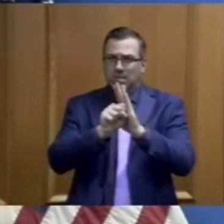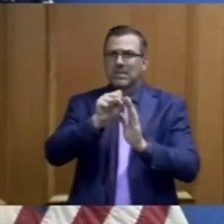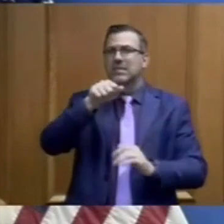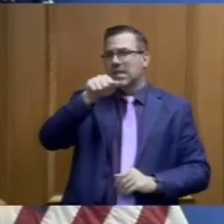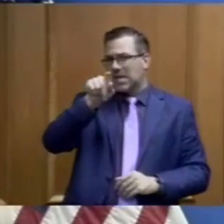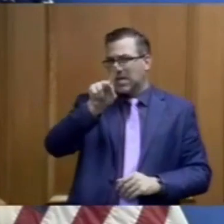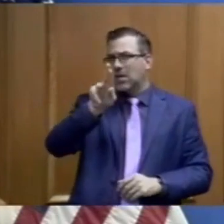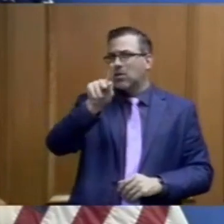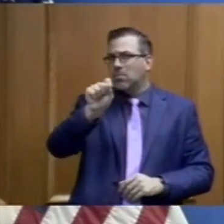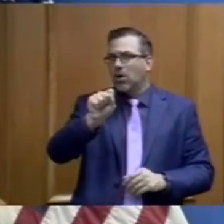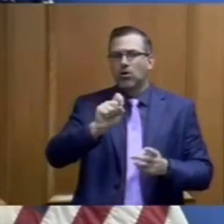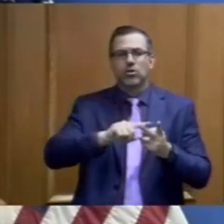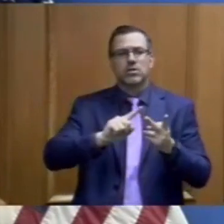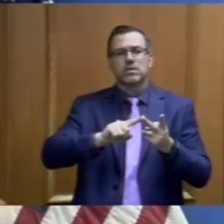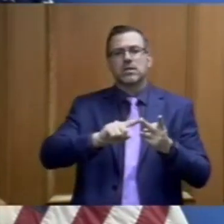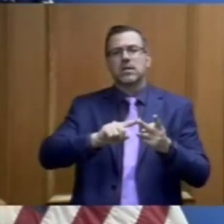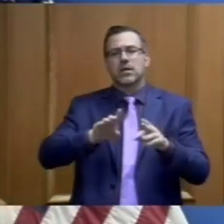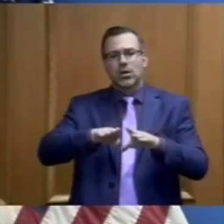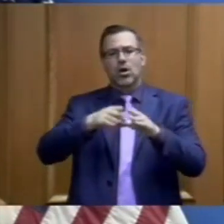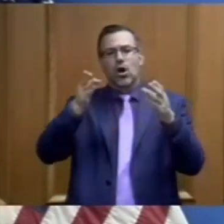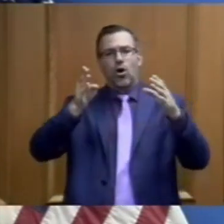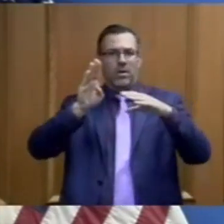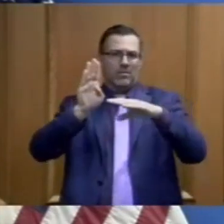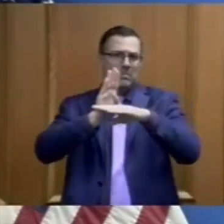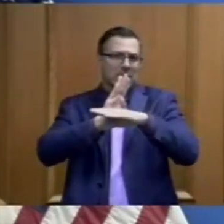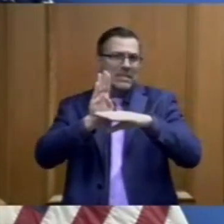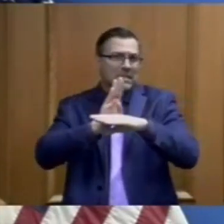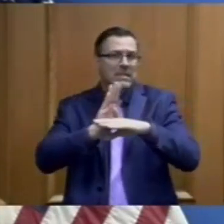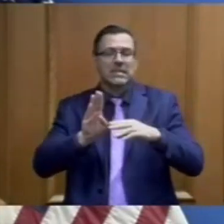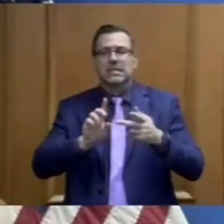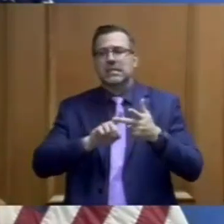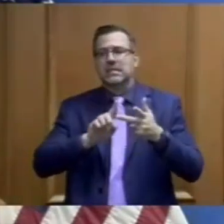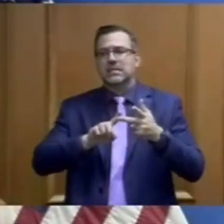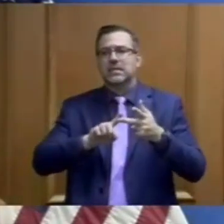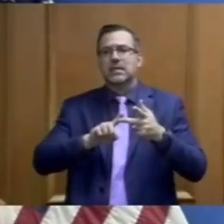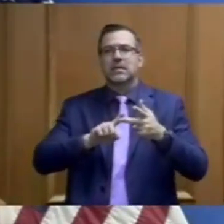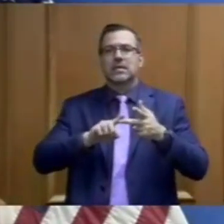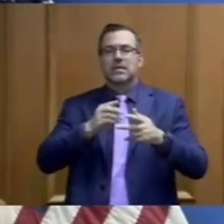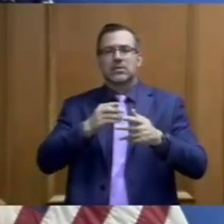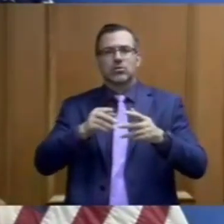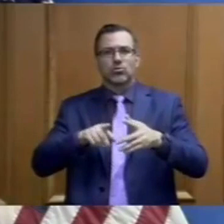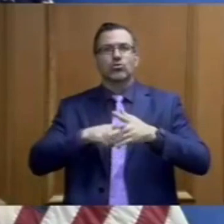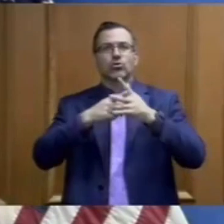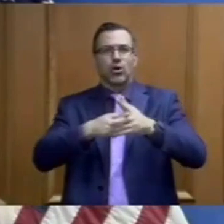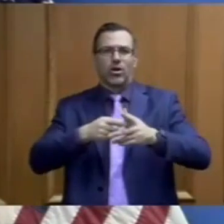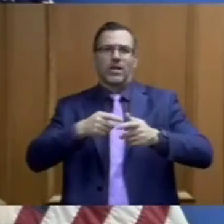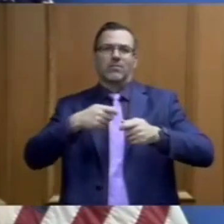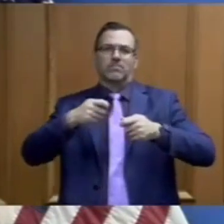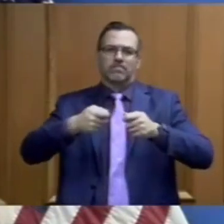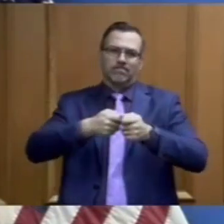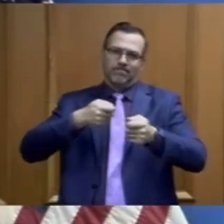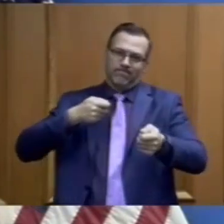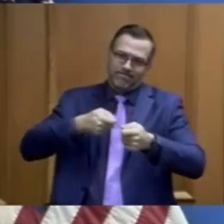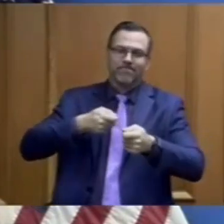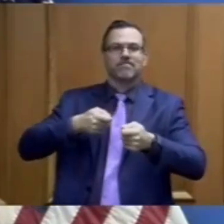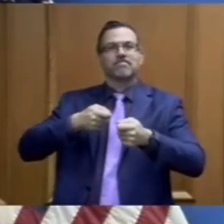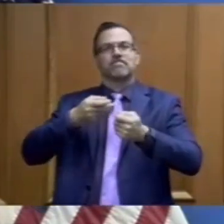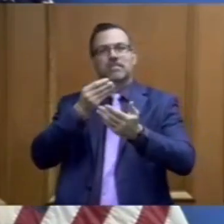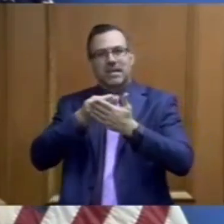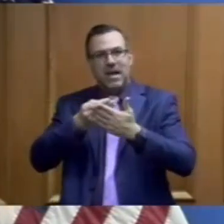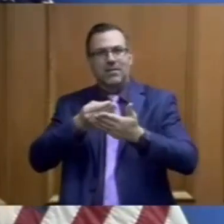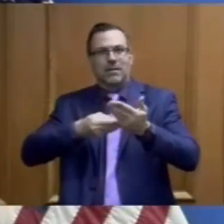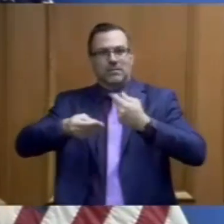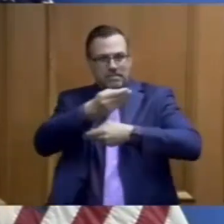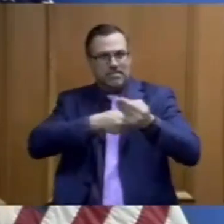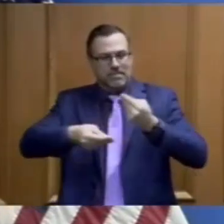begin to open businesses and to reboot our economy beginning next week and into May. Those are all very encouraging and